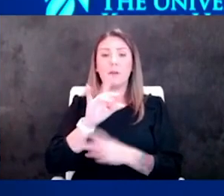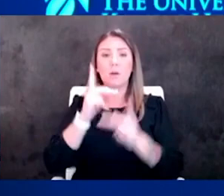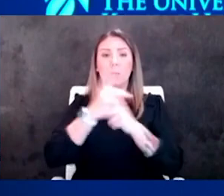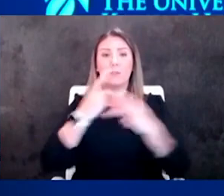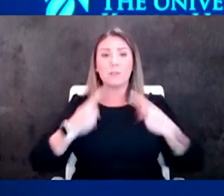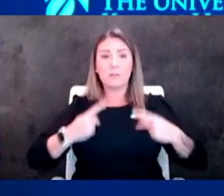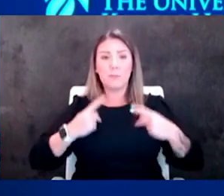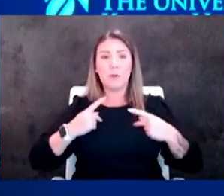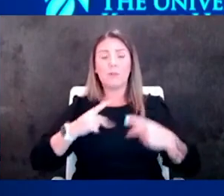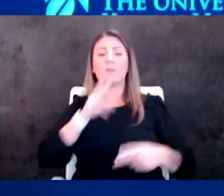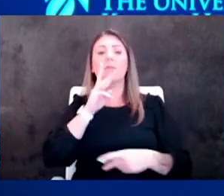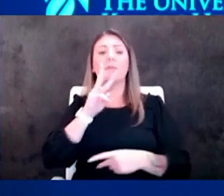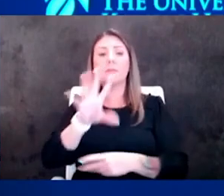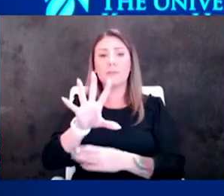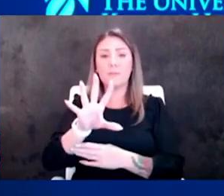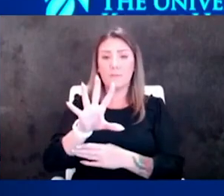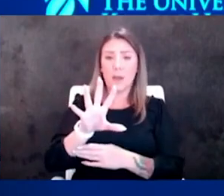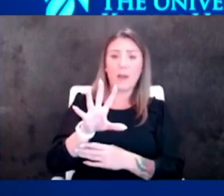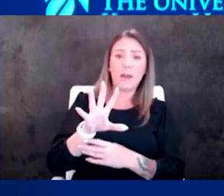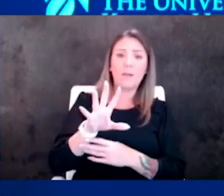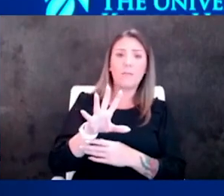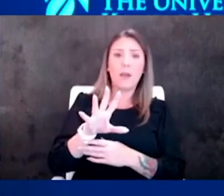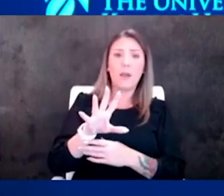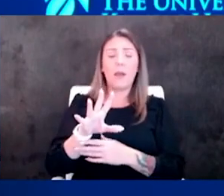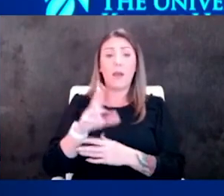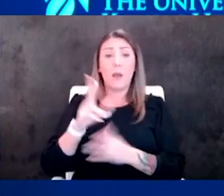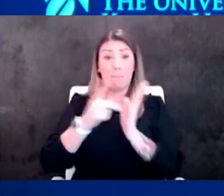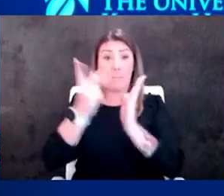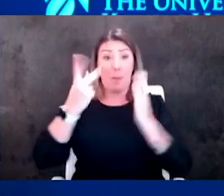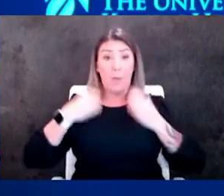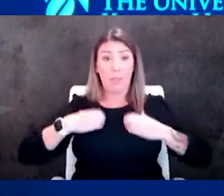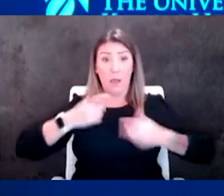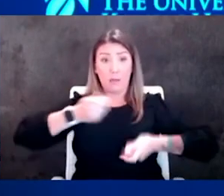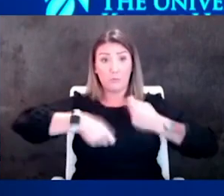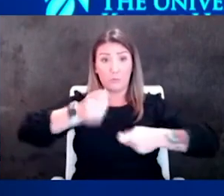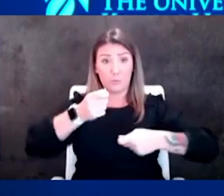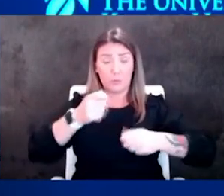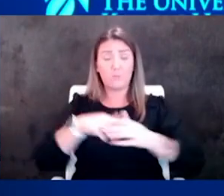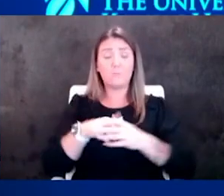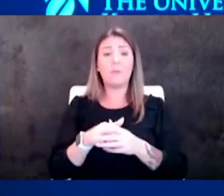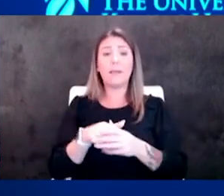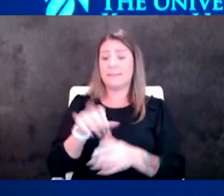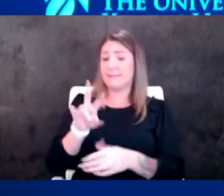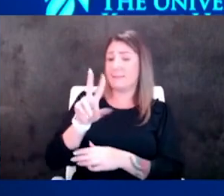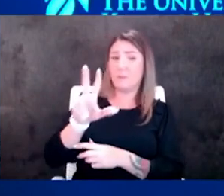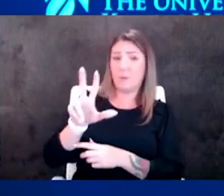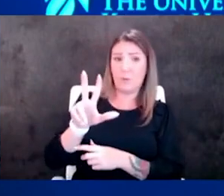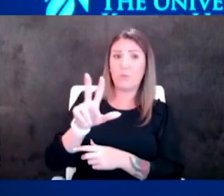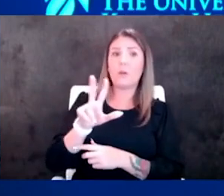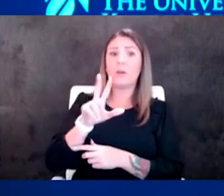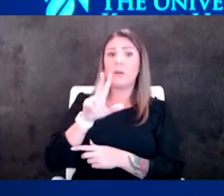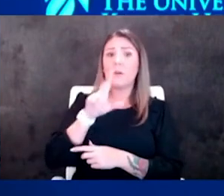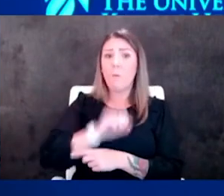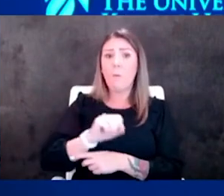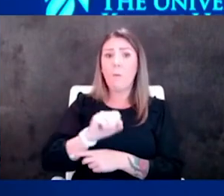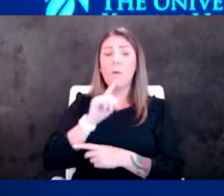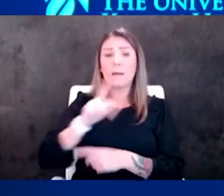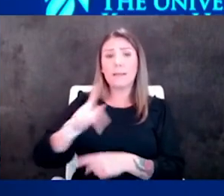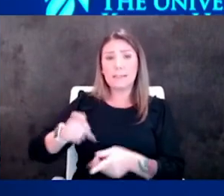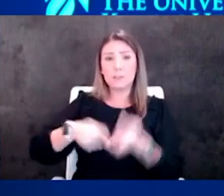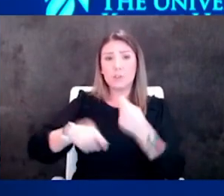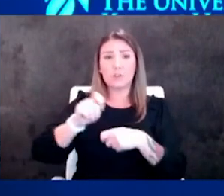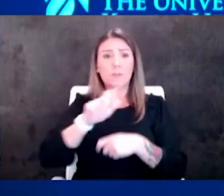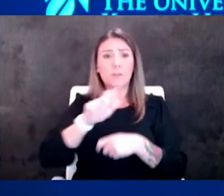year old who's had a bilateral lung transplant and a 73 year old with a kidney transplant a 51 year old with severe